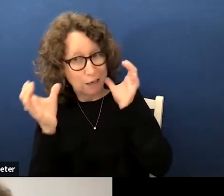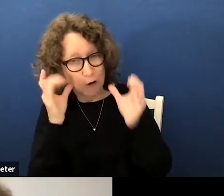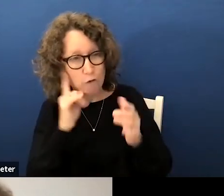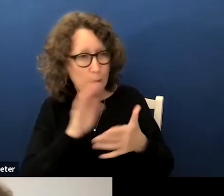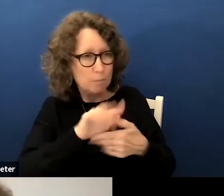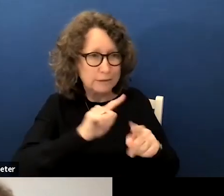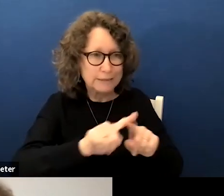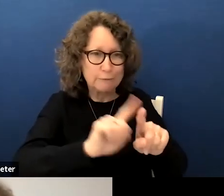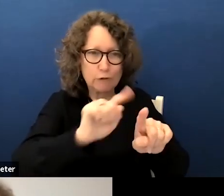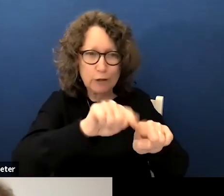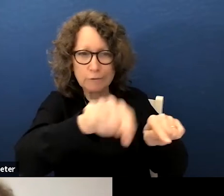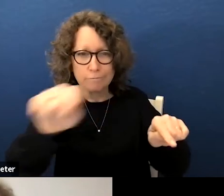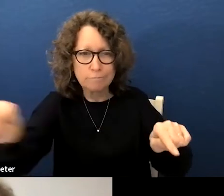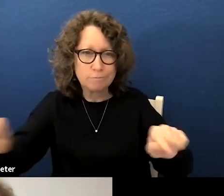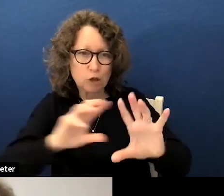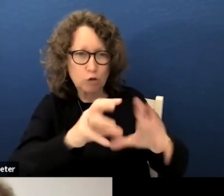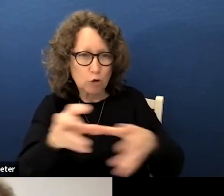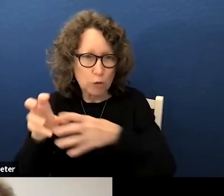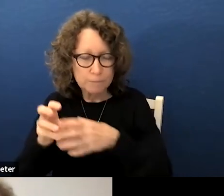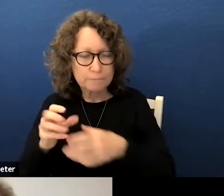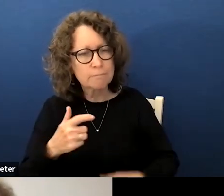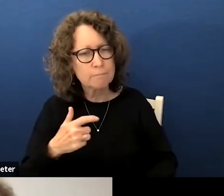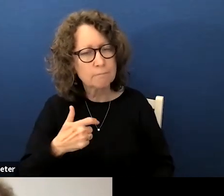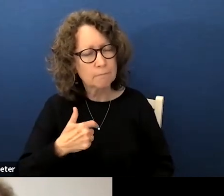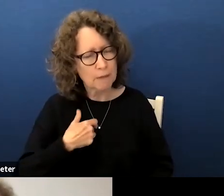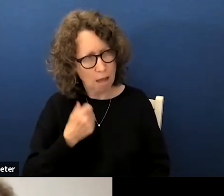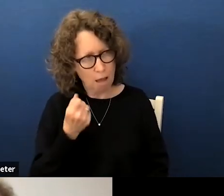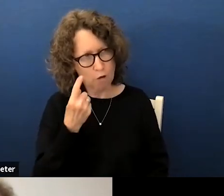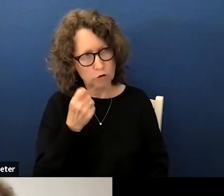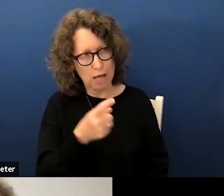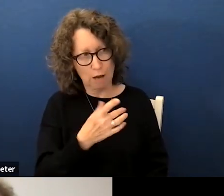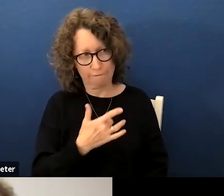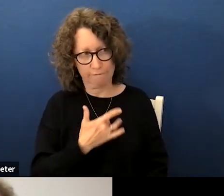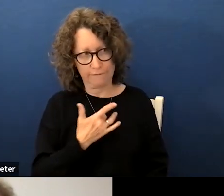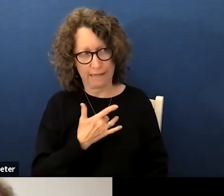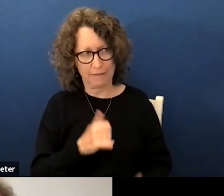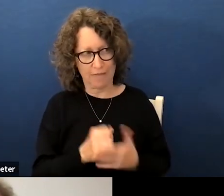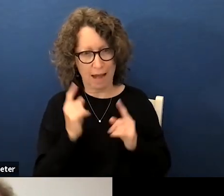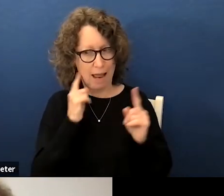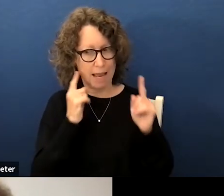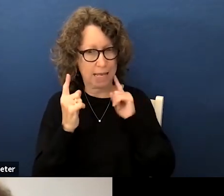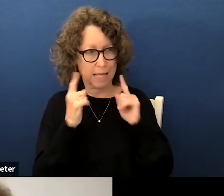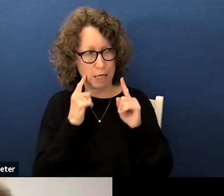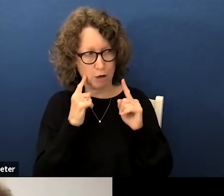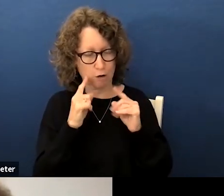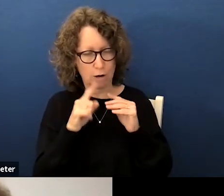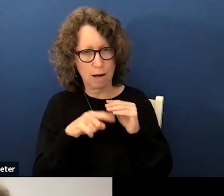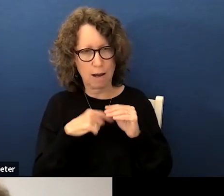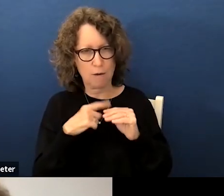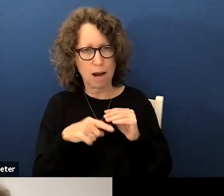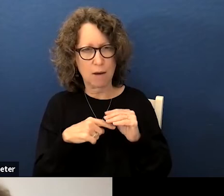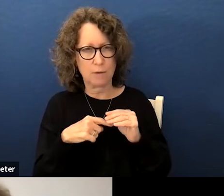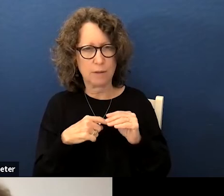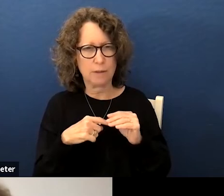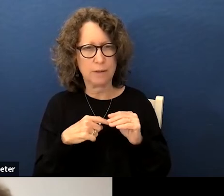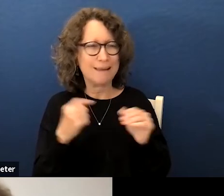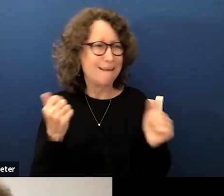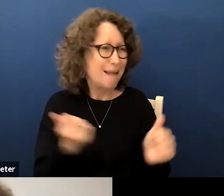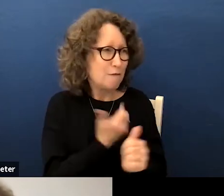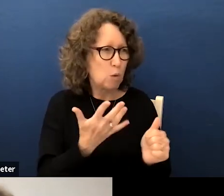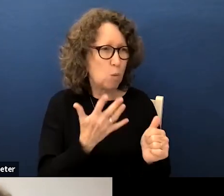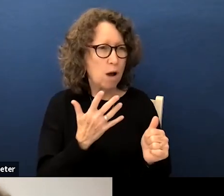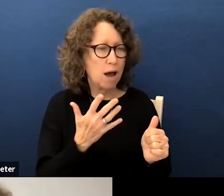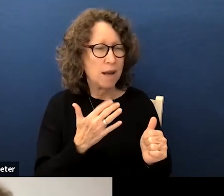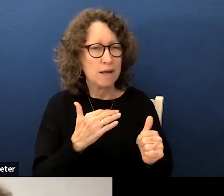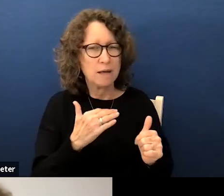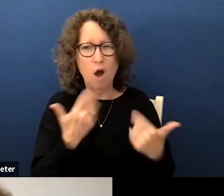i understand the feelings that i'm hearing around the everybody's plates